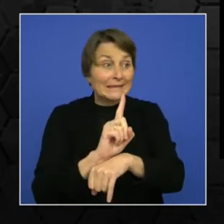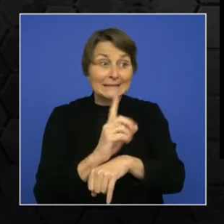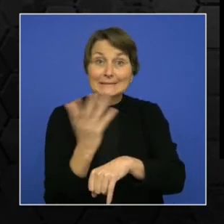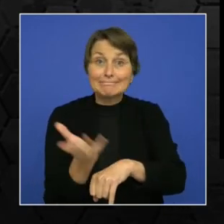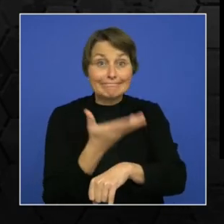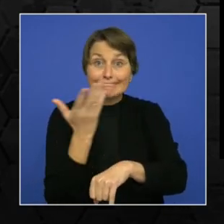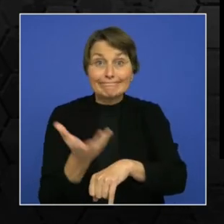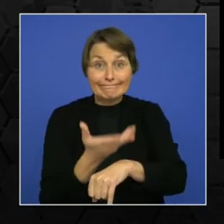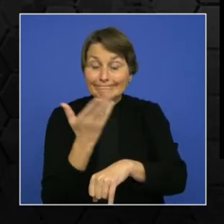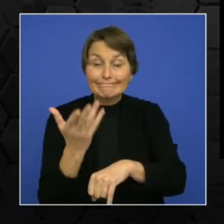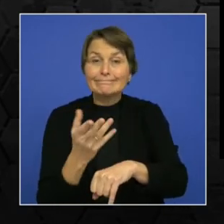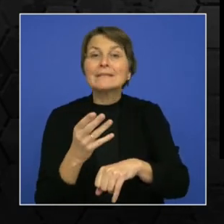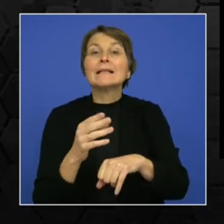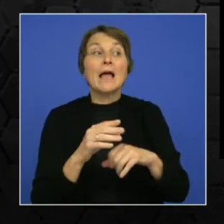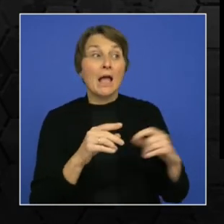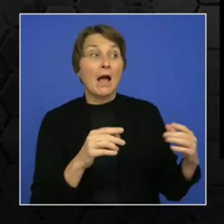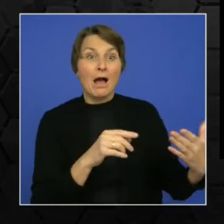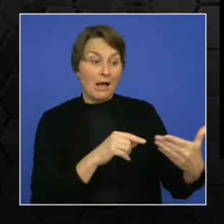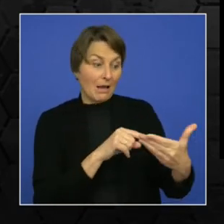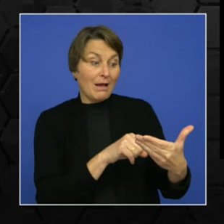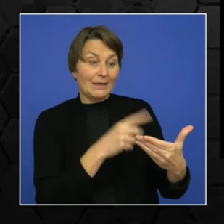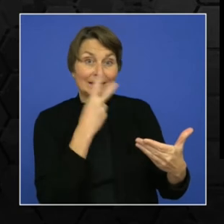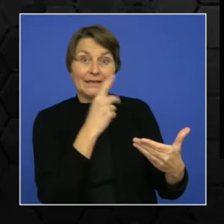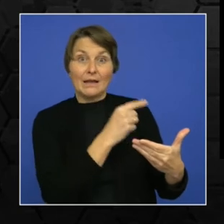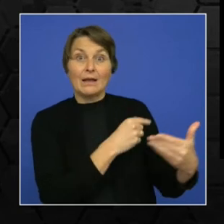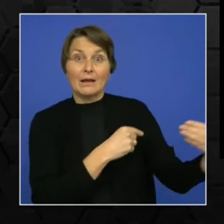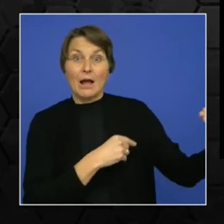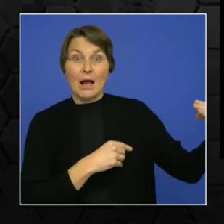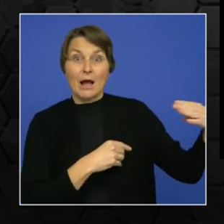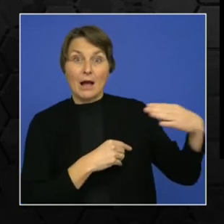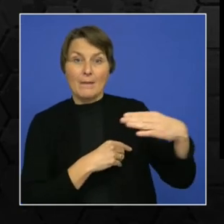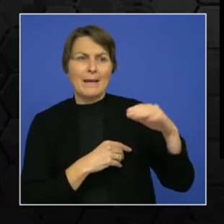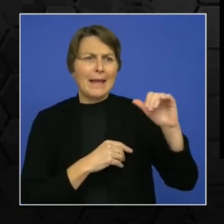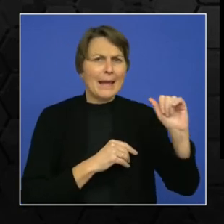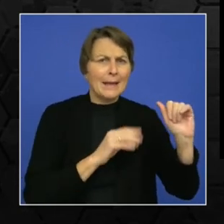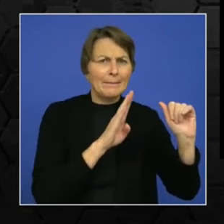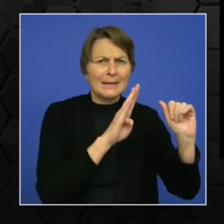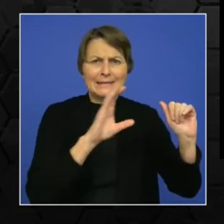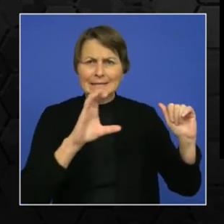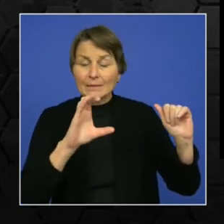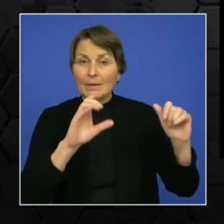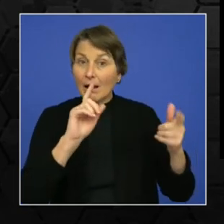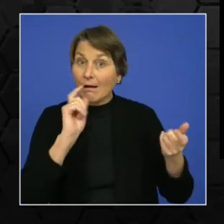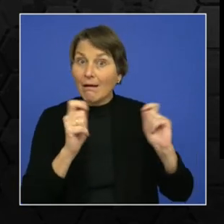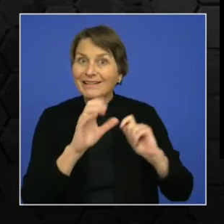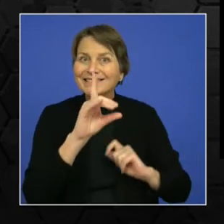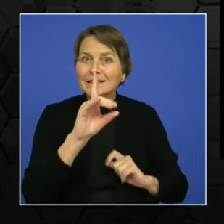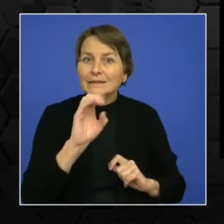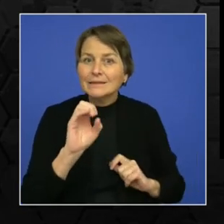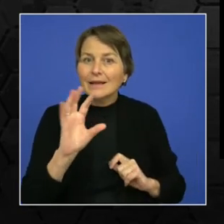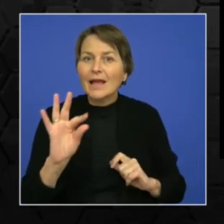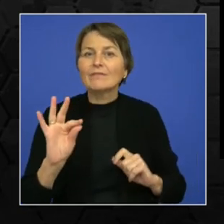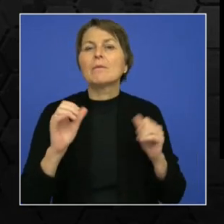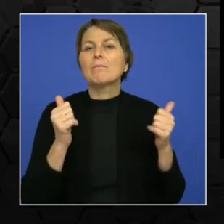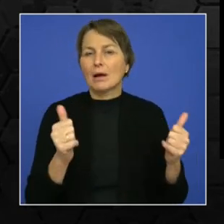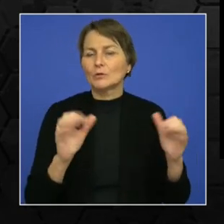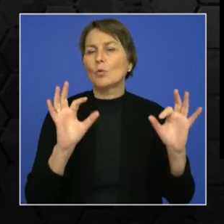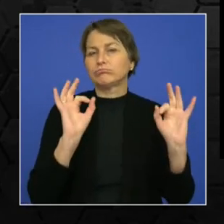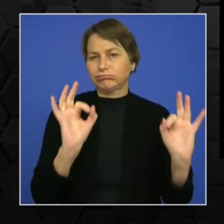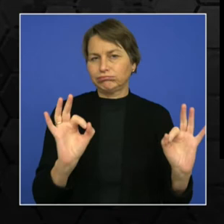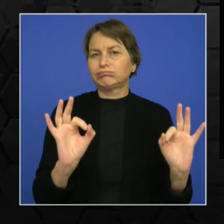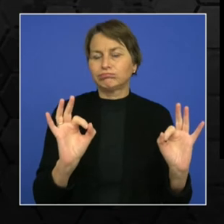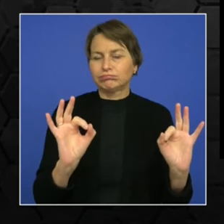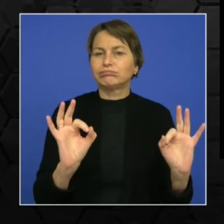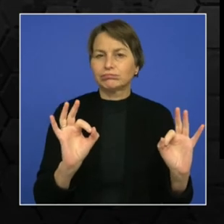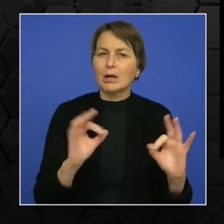bus 4C is still on its way, its current location has changed from ABC to something called DEF. Its expected location is CDE, and it's now late